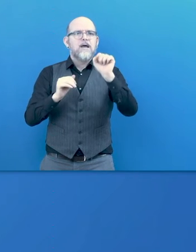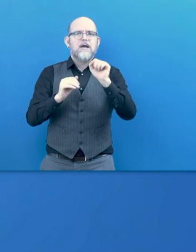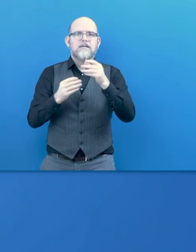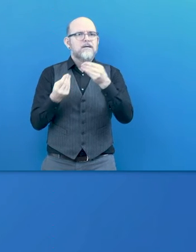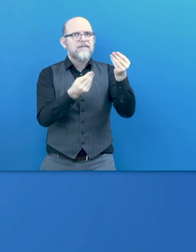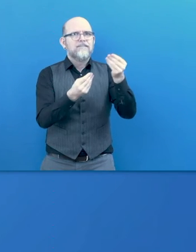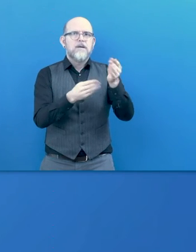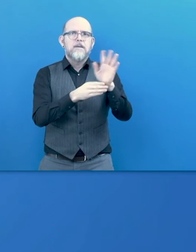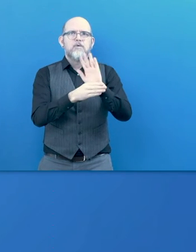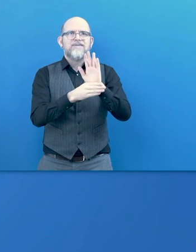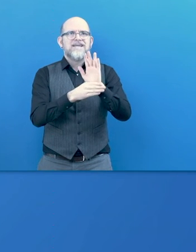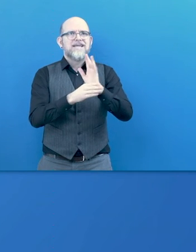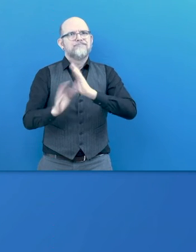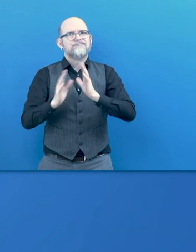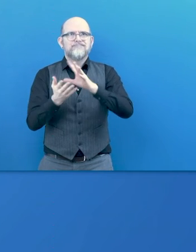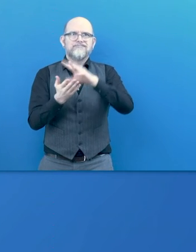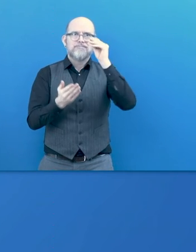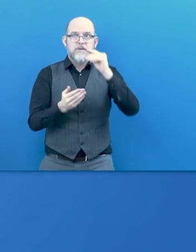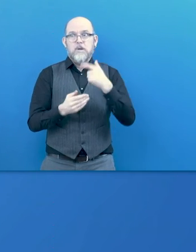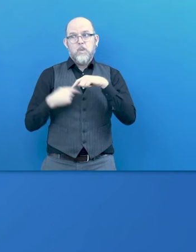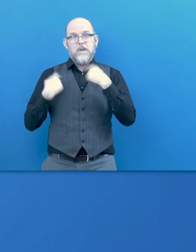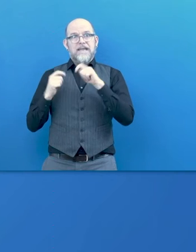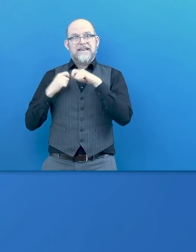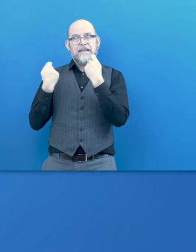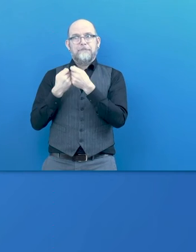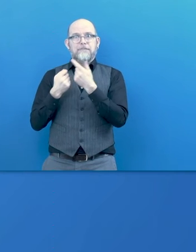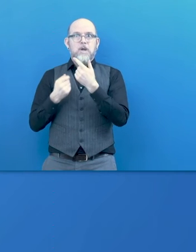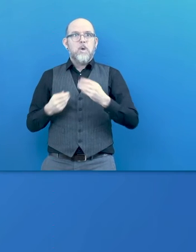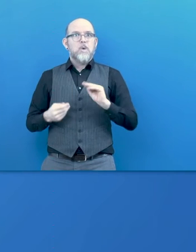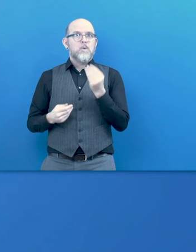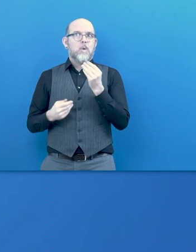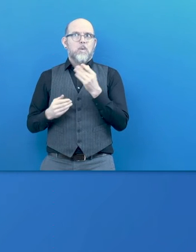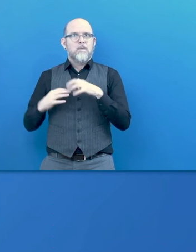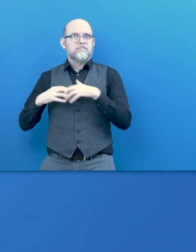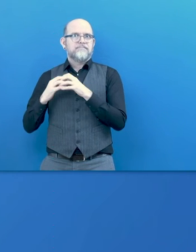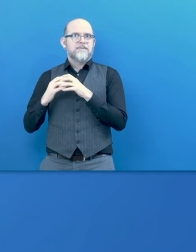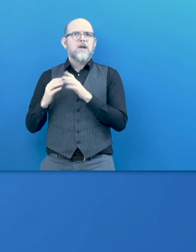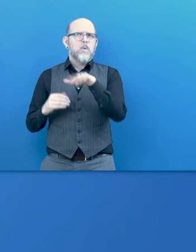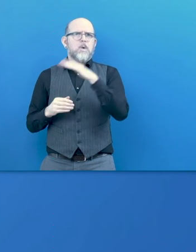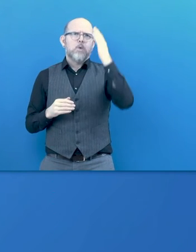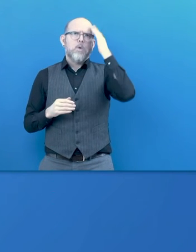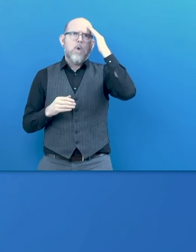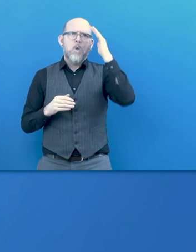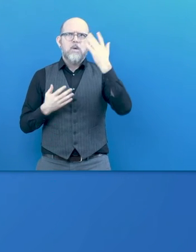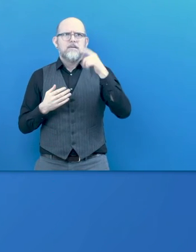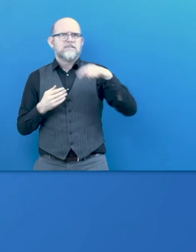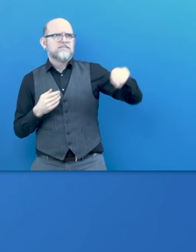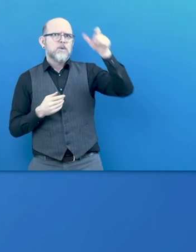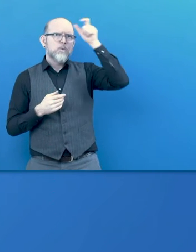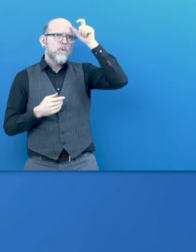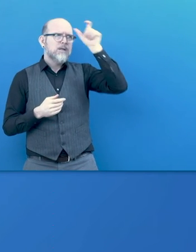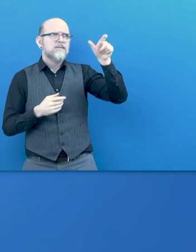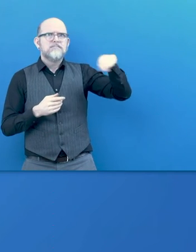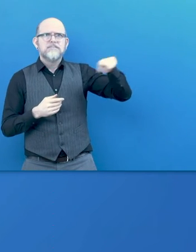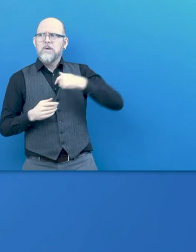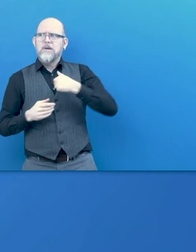and we are in Turkey and we know developed for Turkish sound language and American